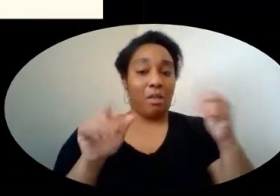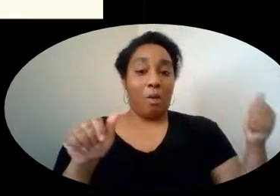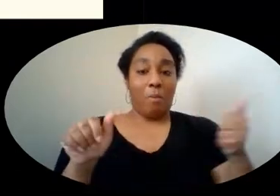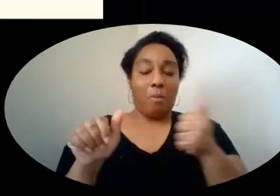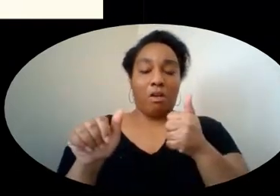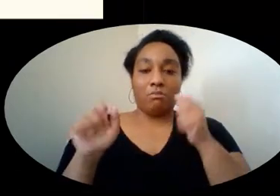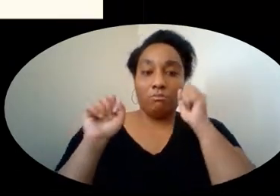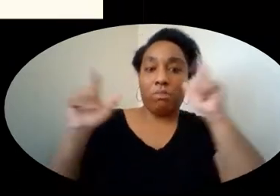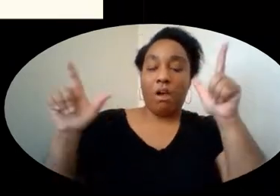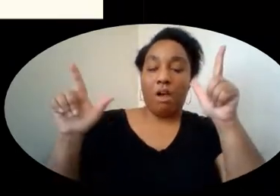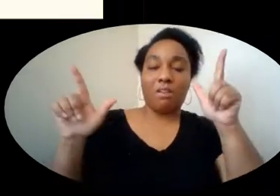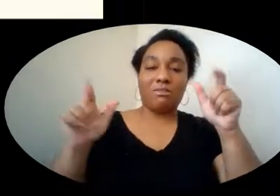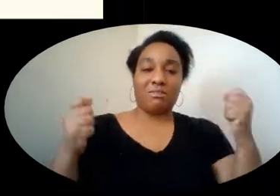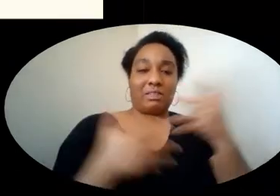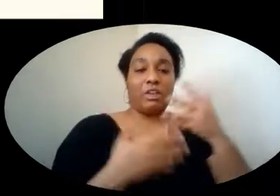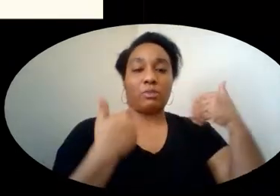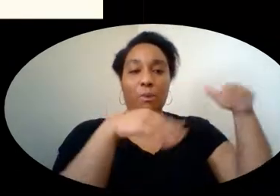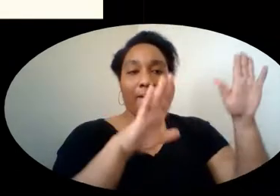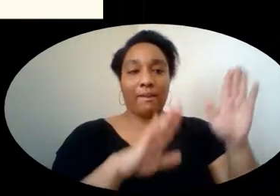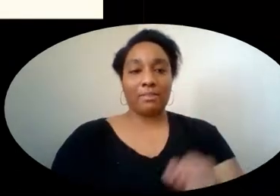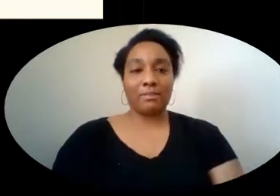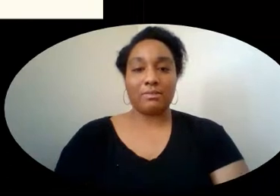predators and scares them away.